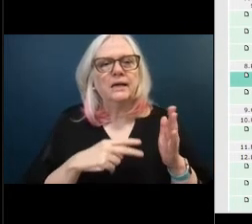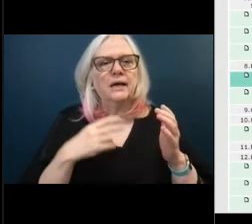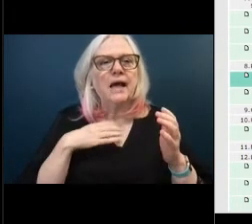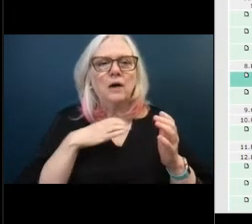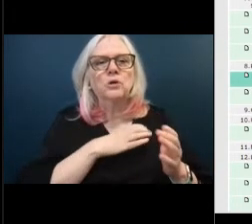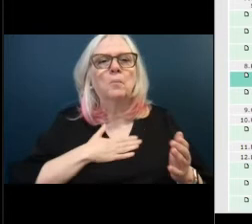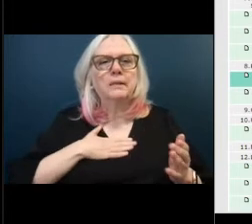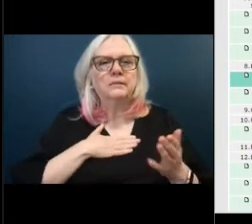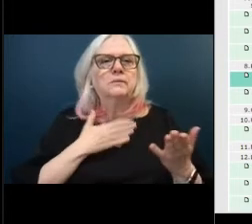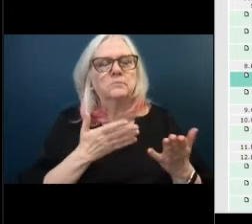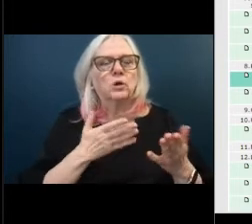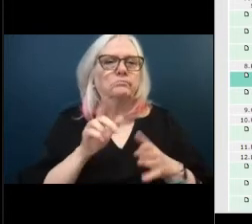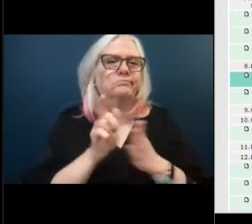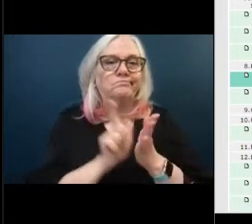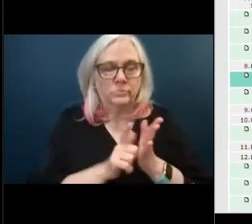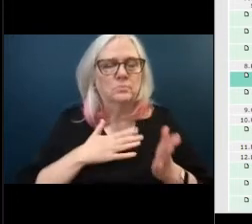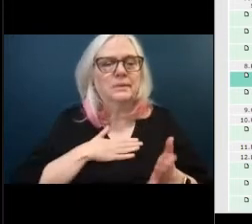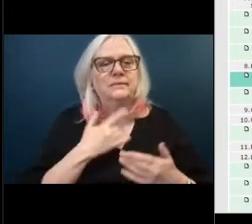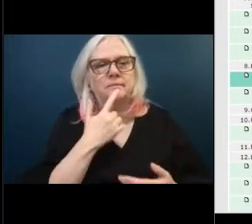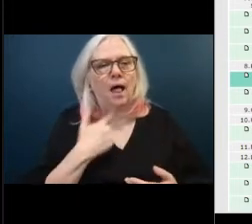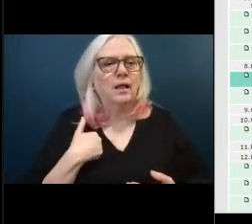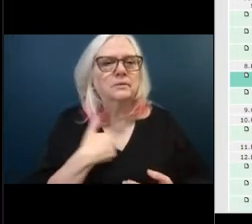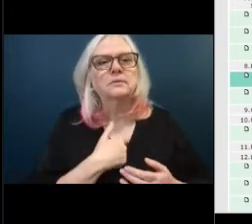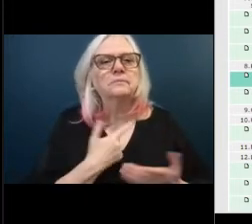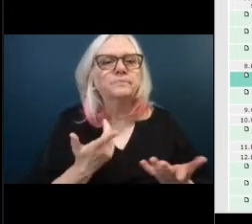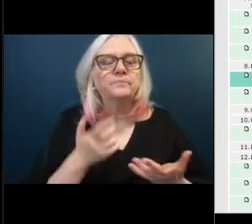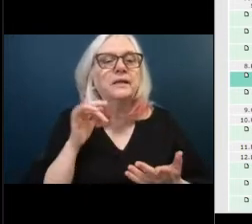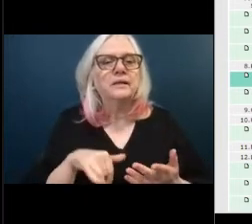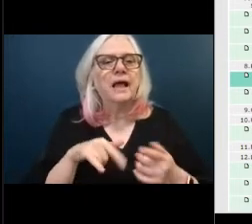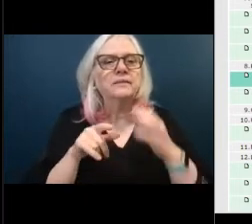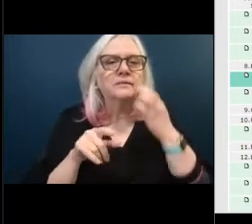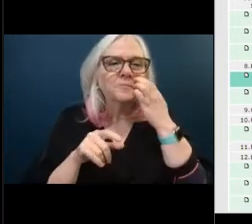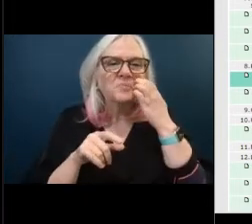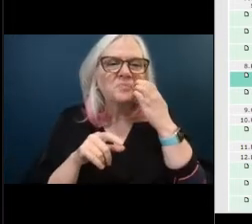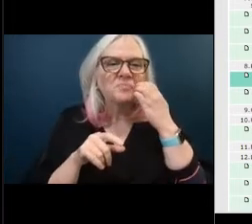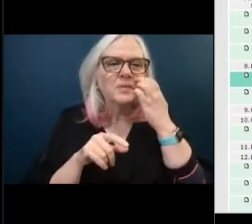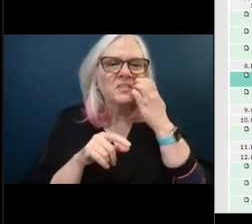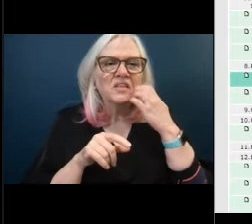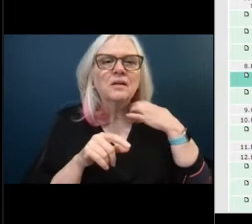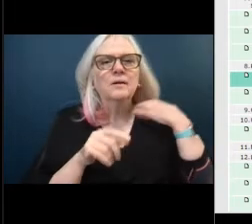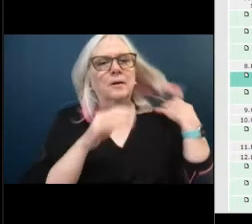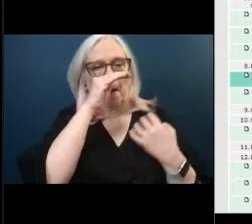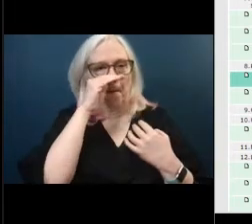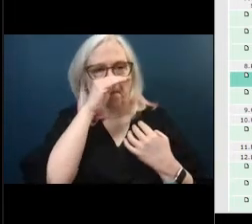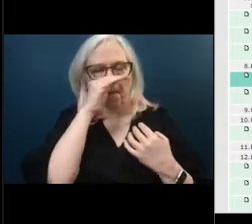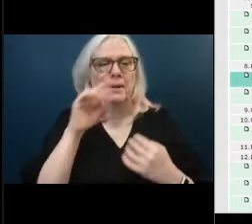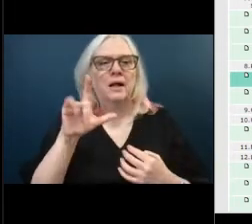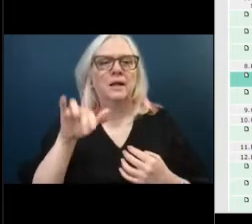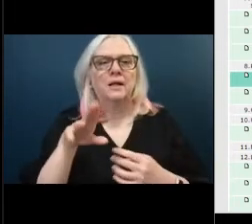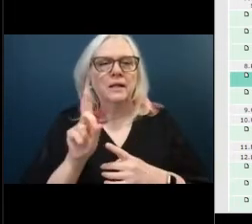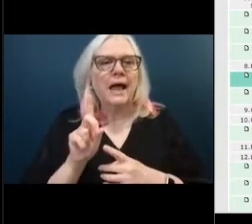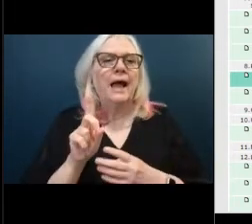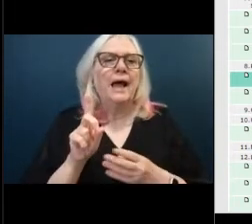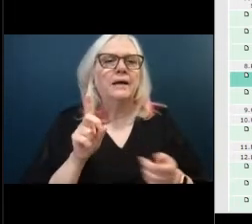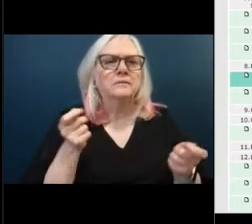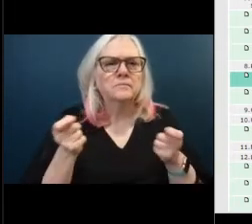um mr mayor members of the city commission this is an ordinance of the city of boynton beach florida amending land development regulations chapter three article three zoning